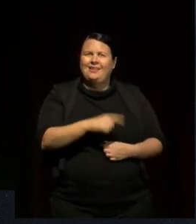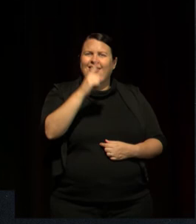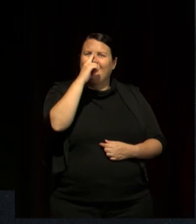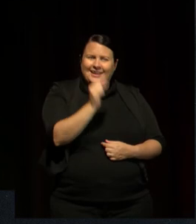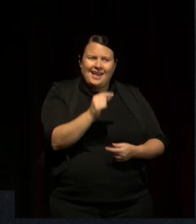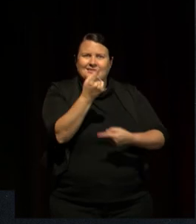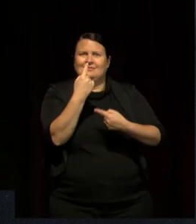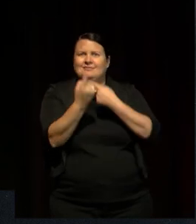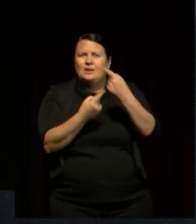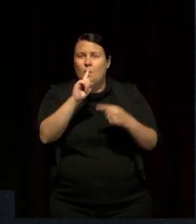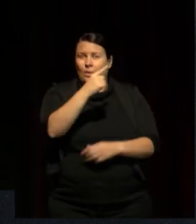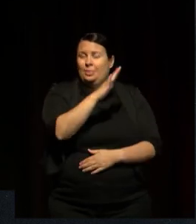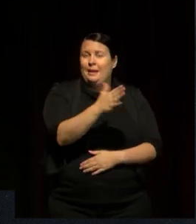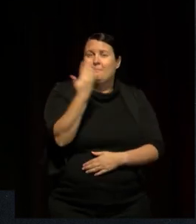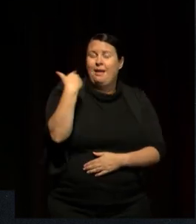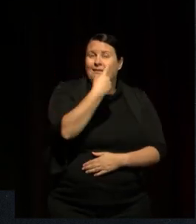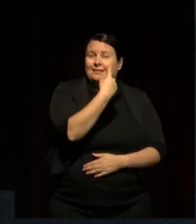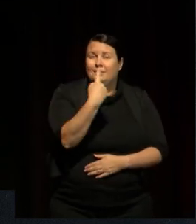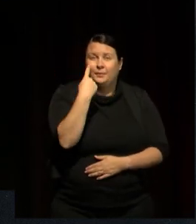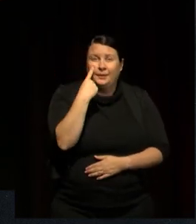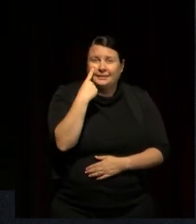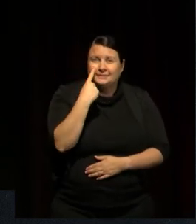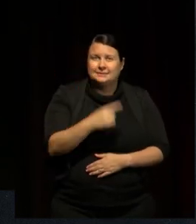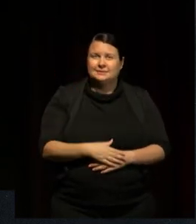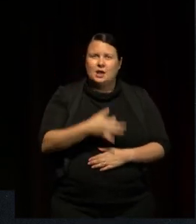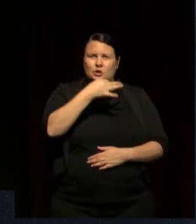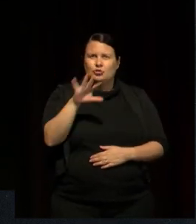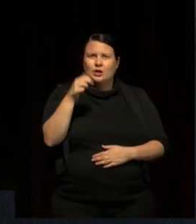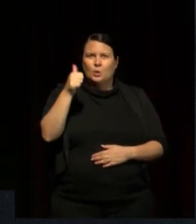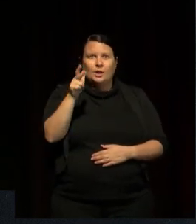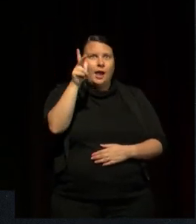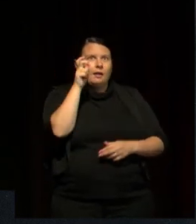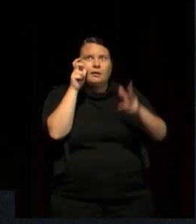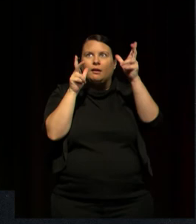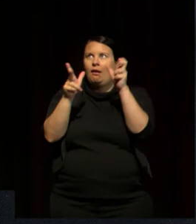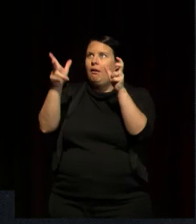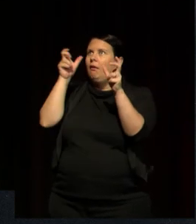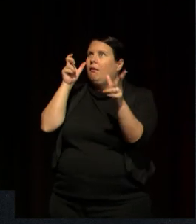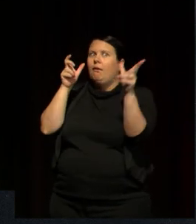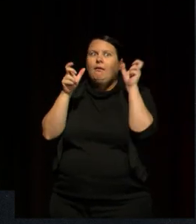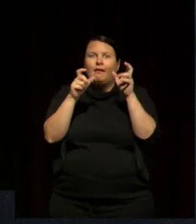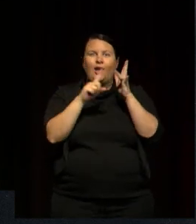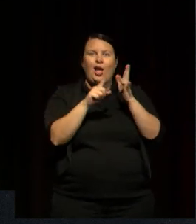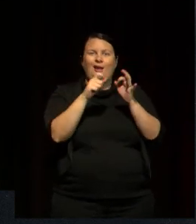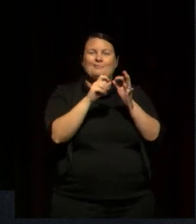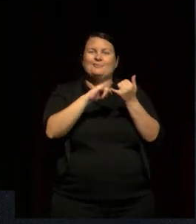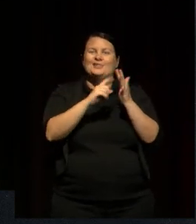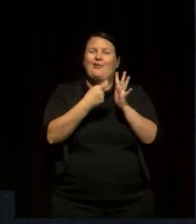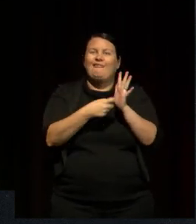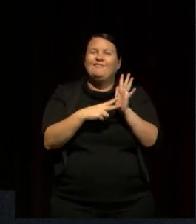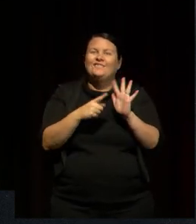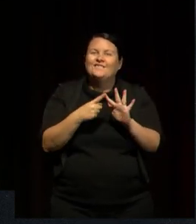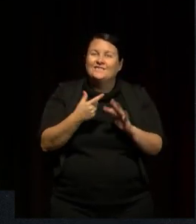they are observant, as you said, Kate. I have a three-year-old granddaughter,